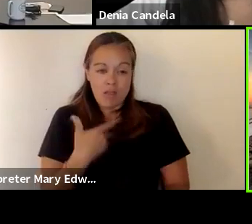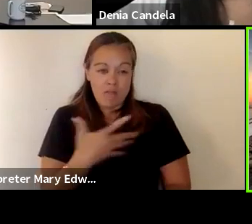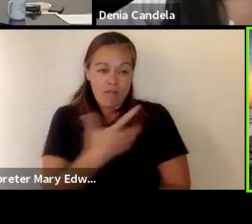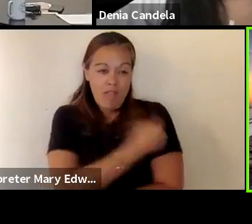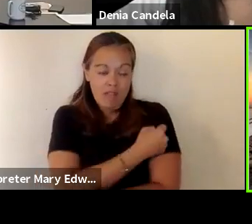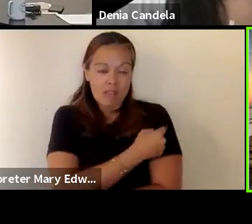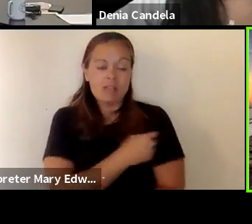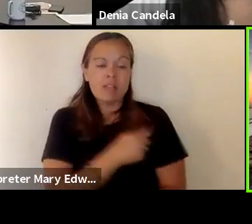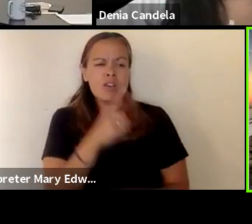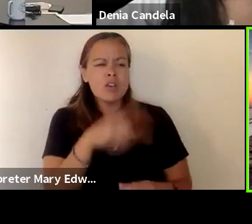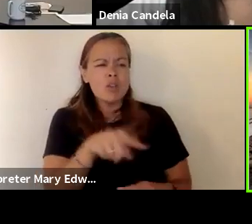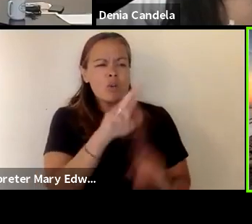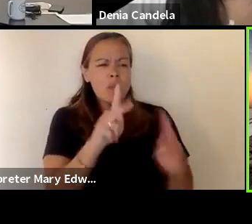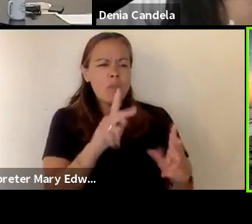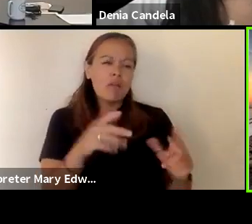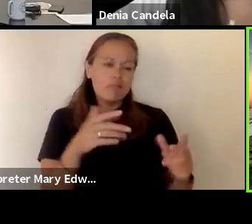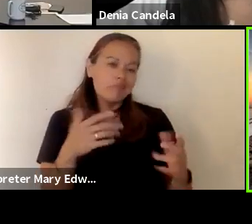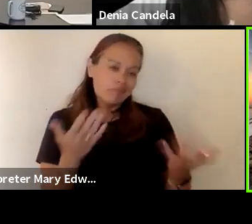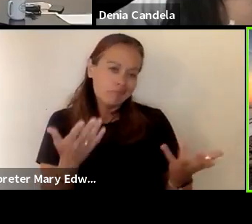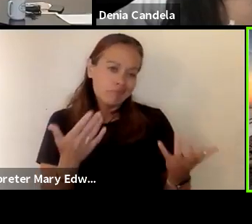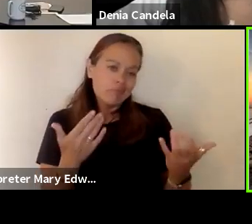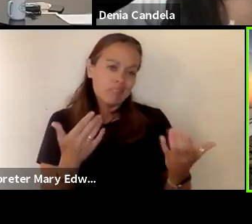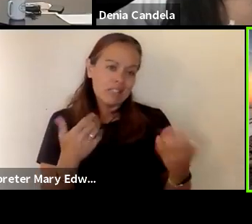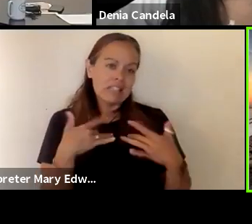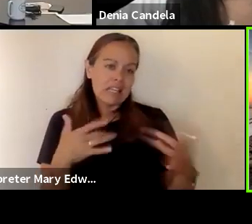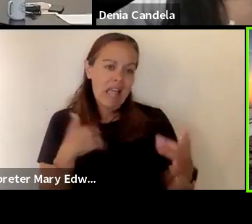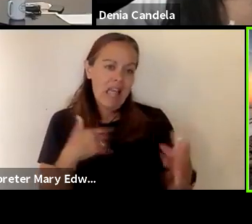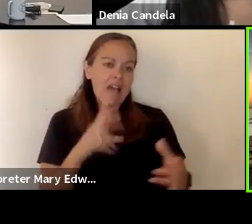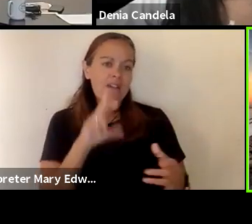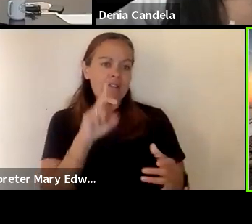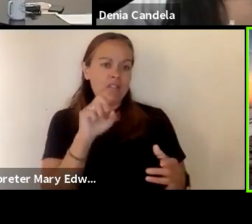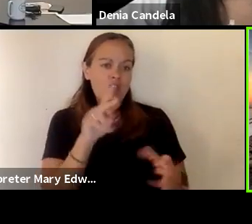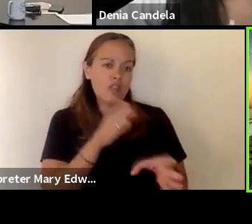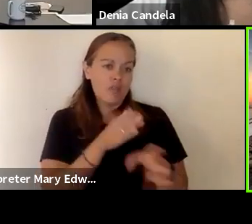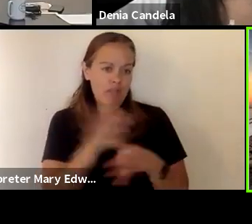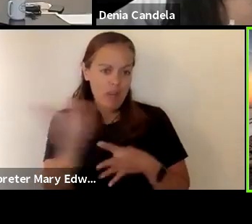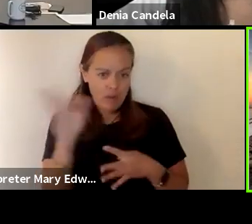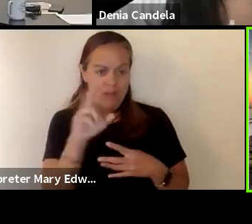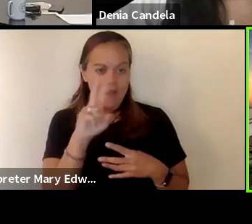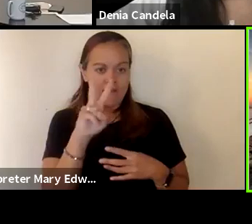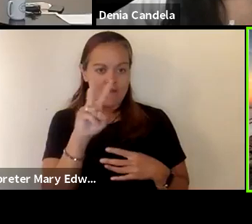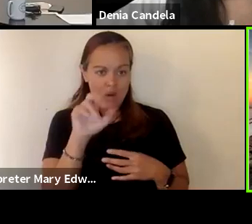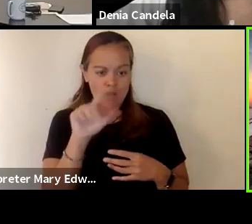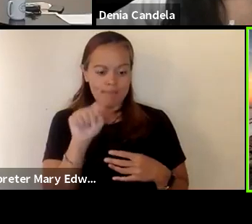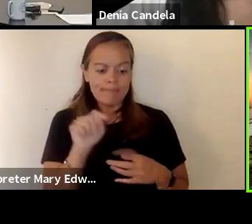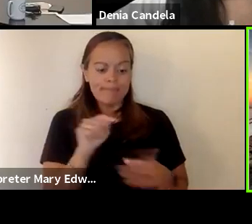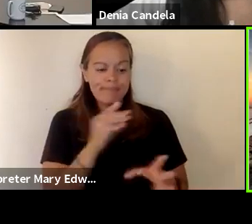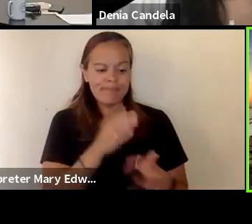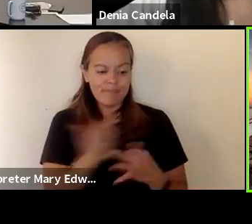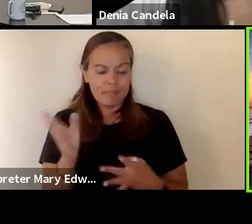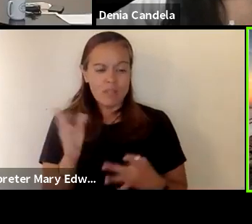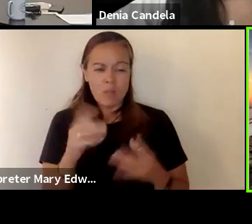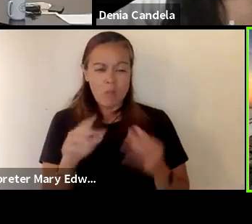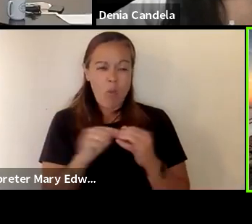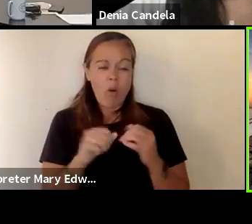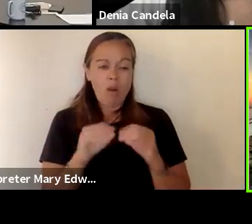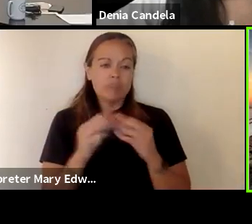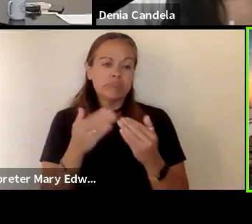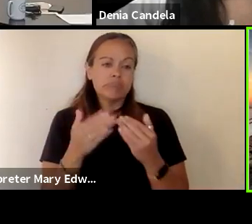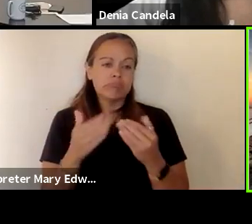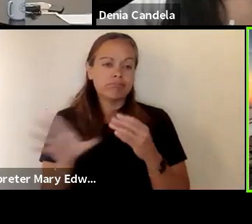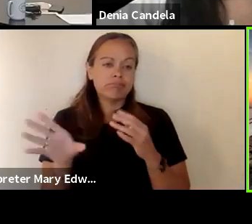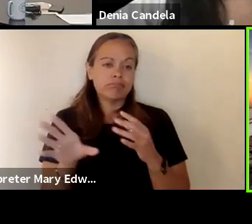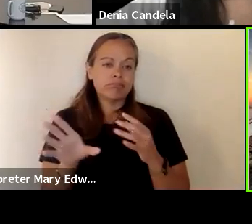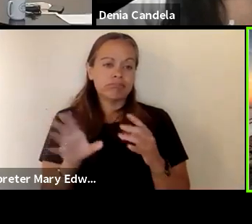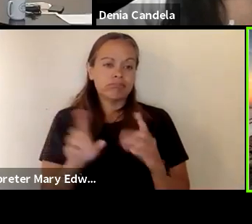so those folks are probably more likely to have it what we do know about the delta variant is that it's more transmissible from person to